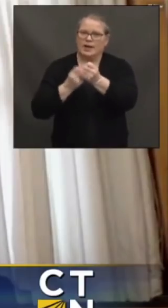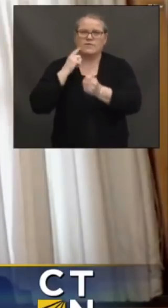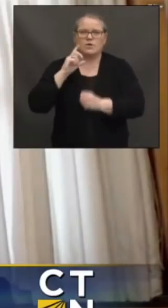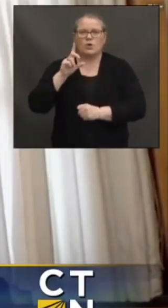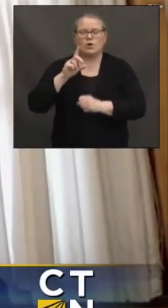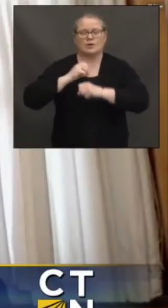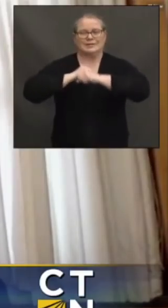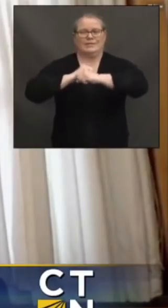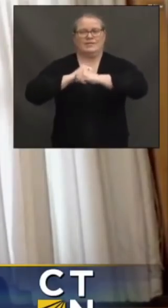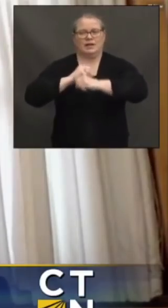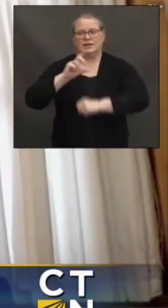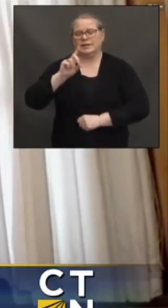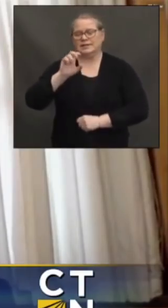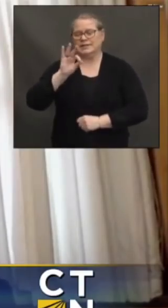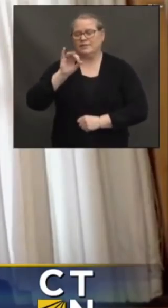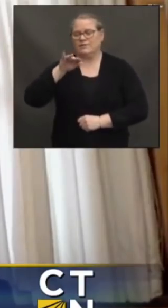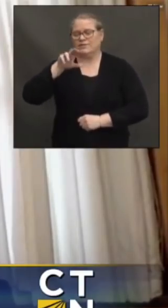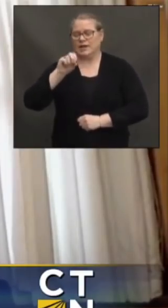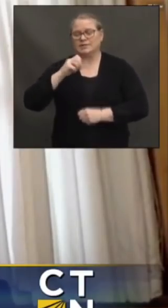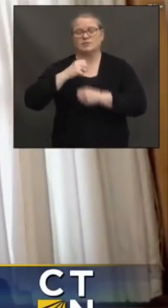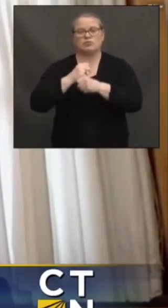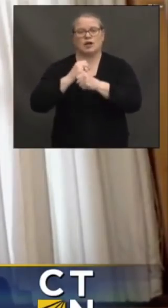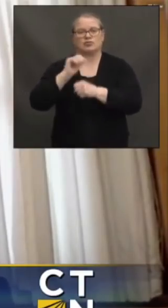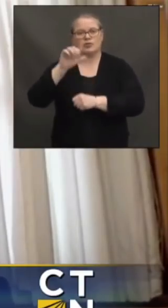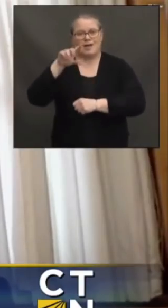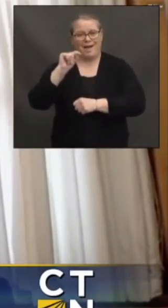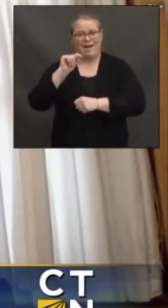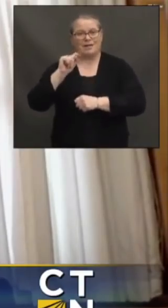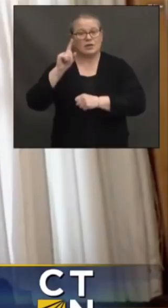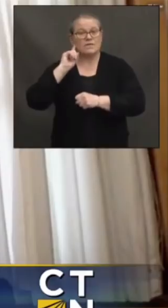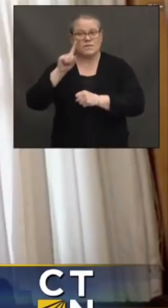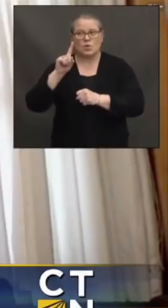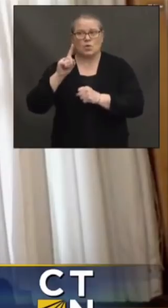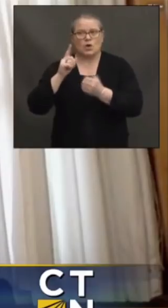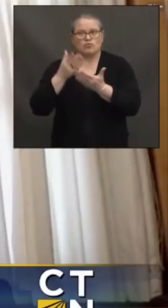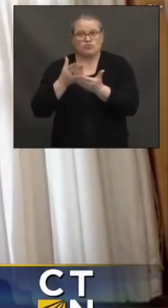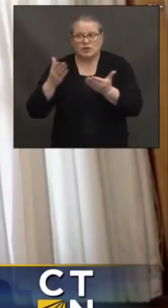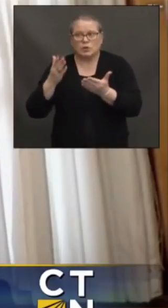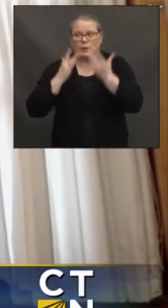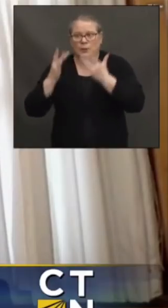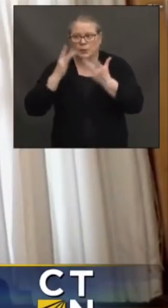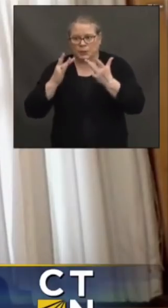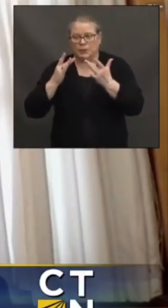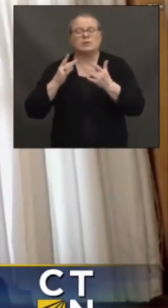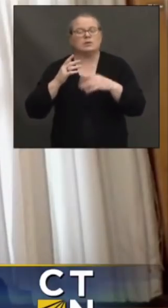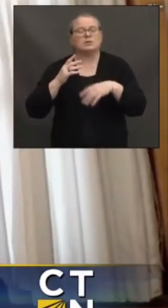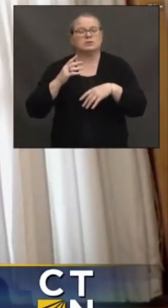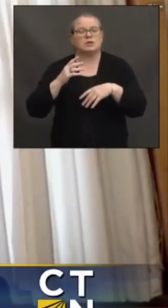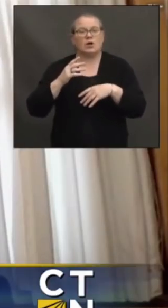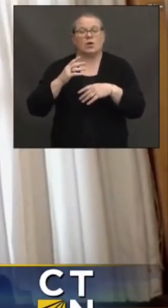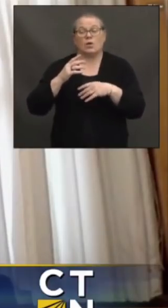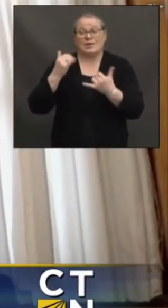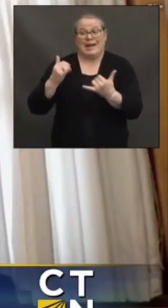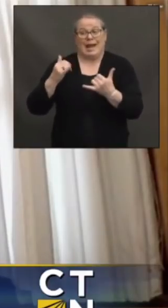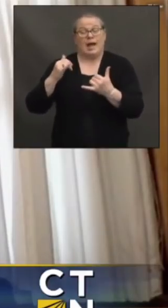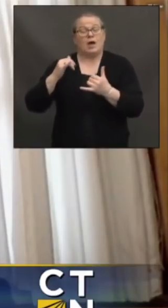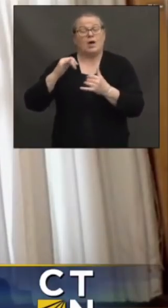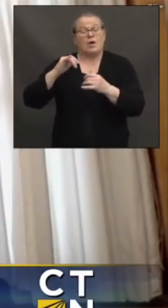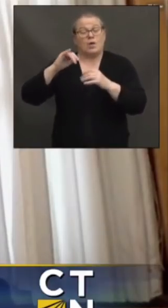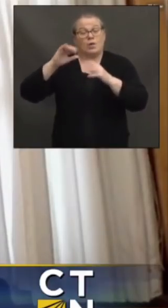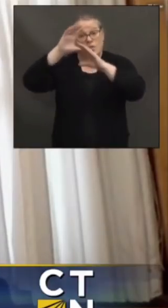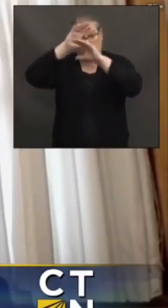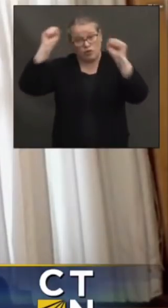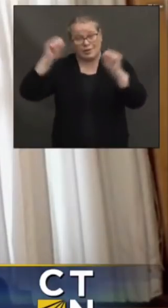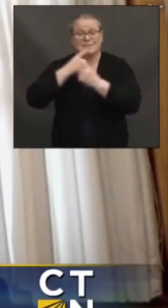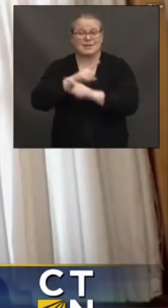of scarce resources, that the Biden administration has announced a partnership between J&J and Merck, who's going to, under the Defense Production